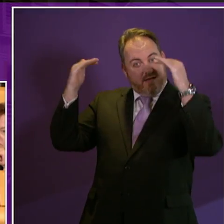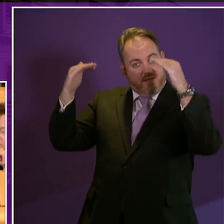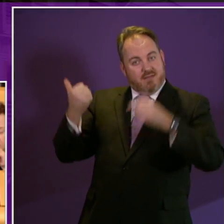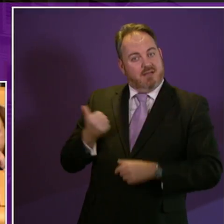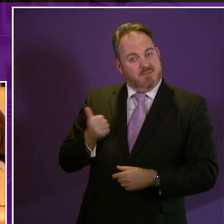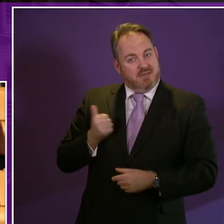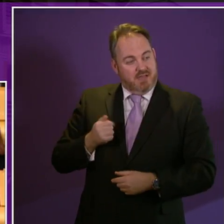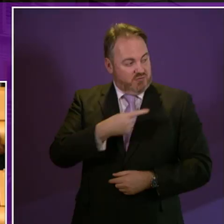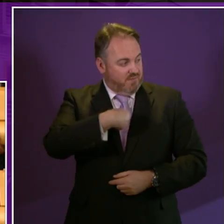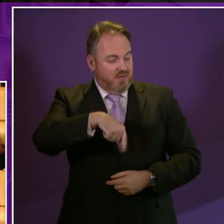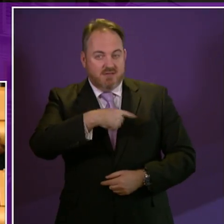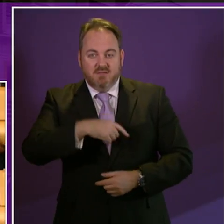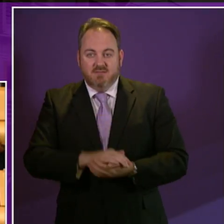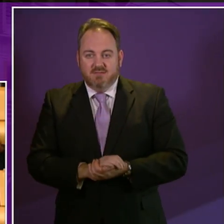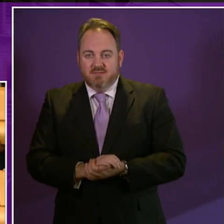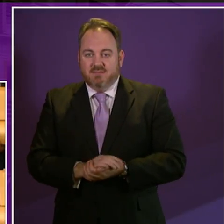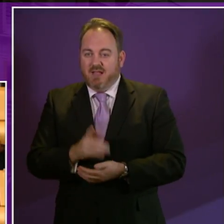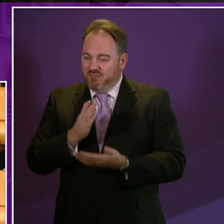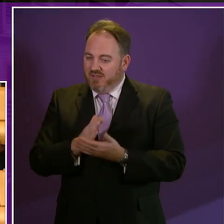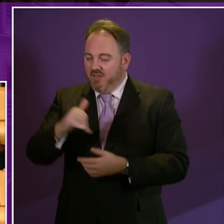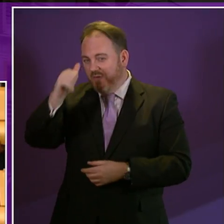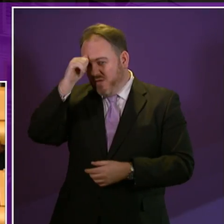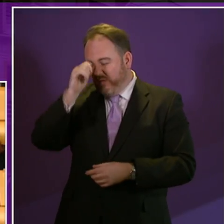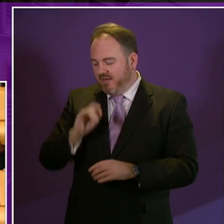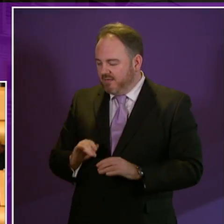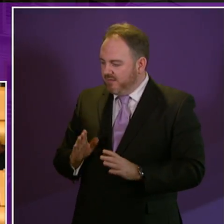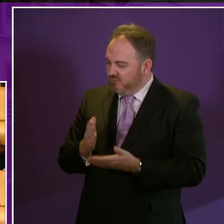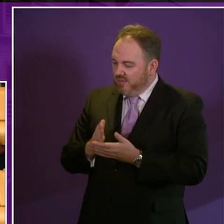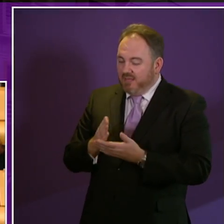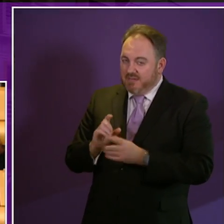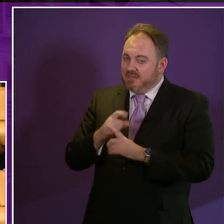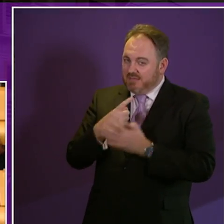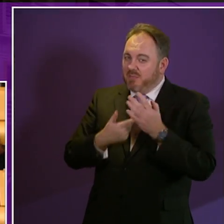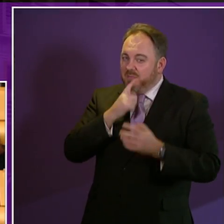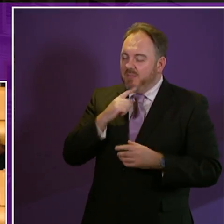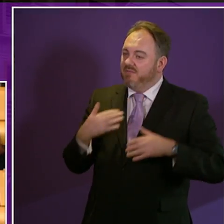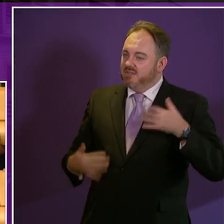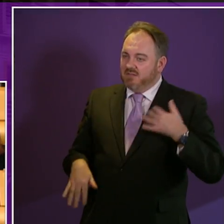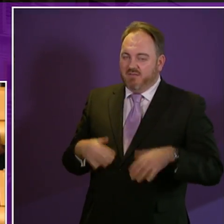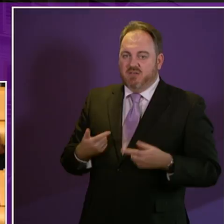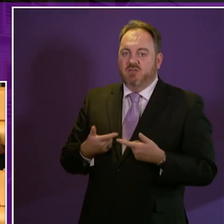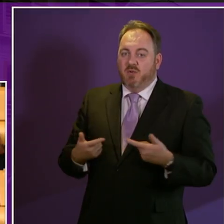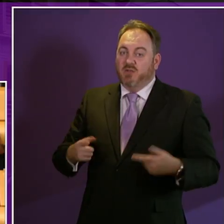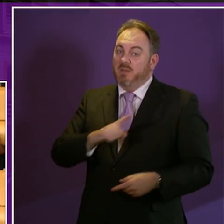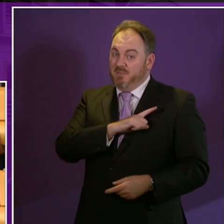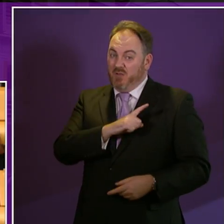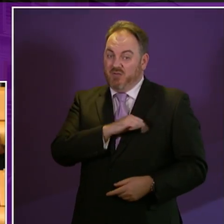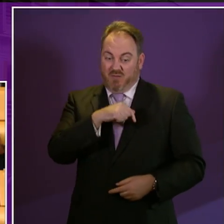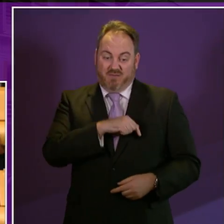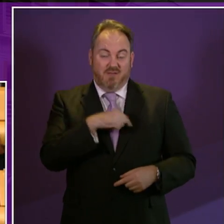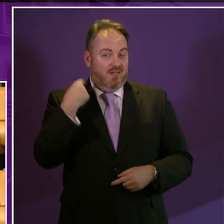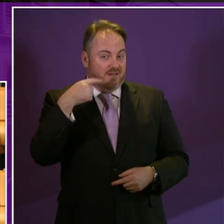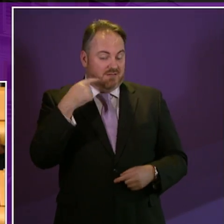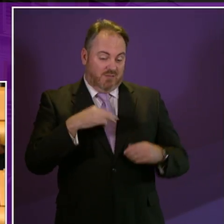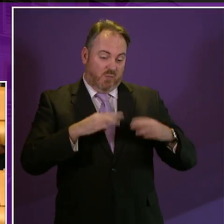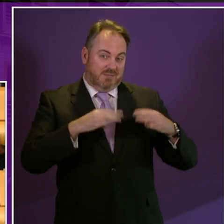of that ambition and the dreadful extent to which some disabled people have suffered in recent years as a result of Westminster's welfare cuts